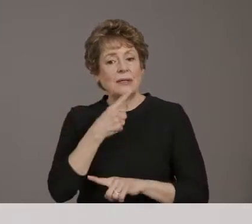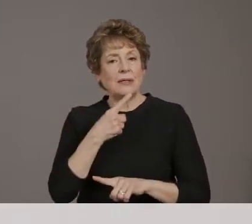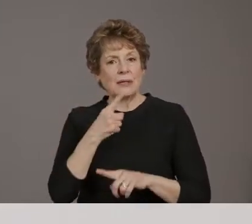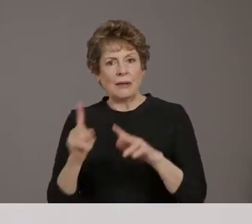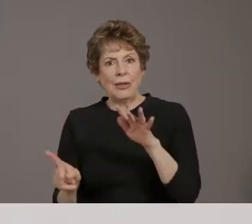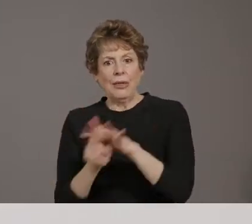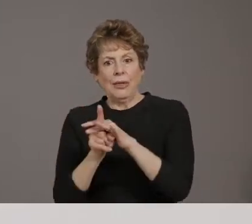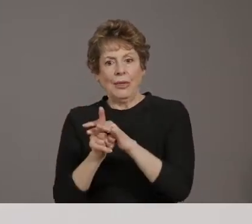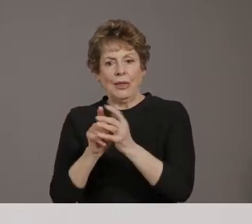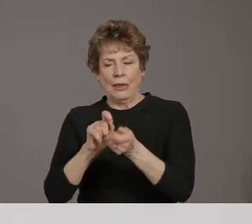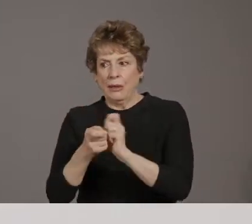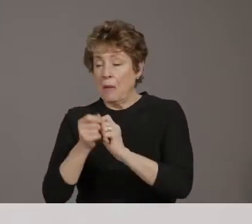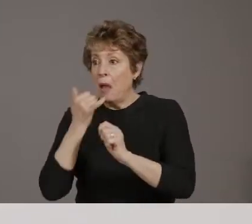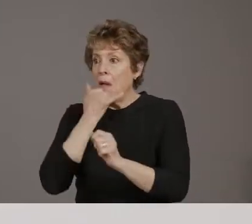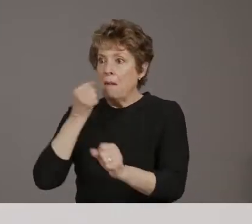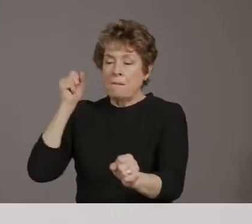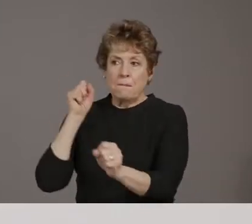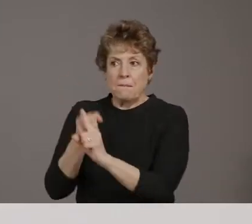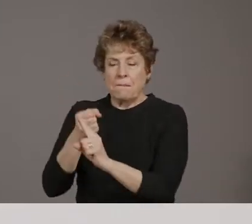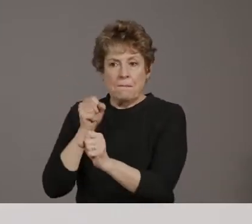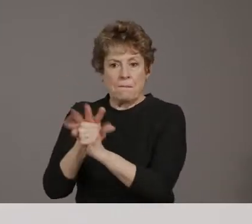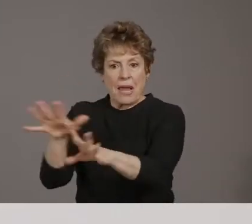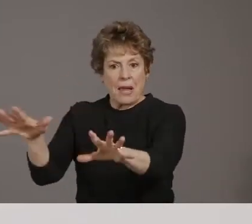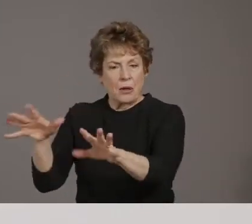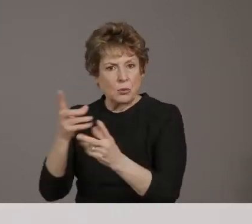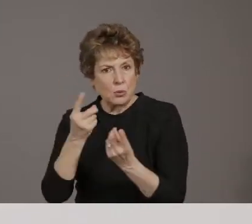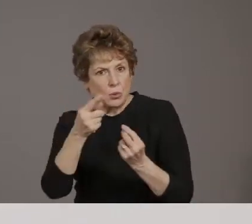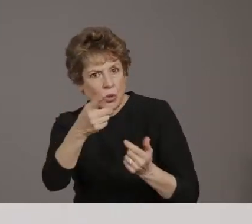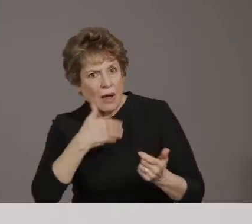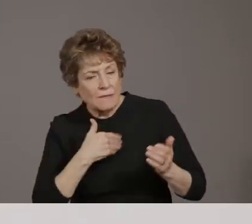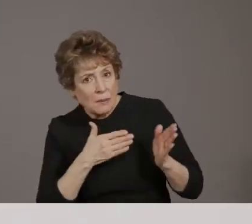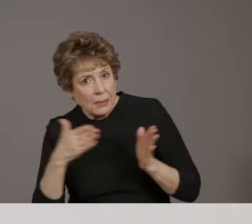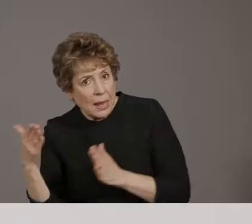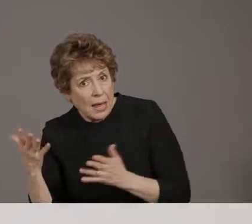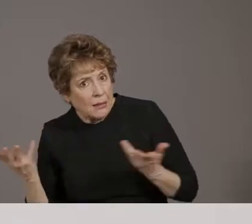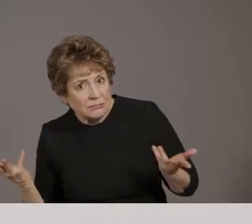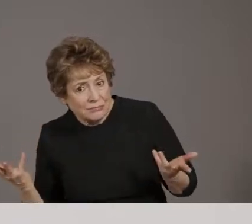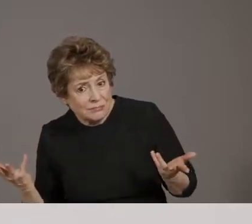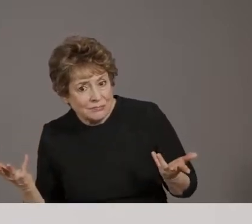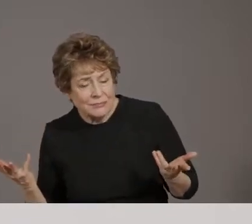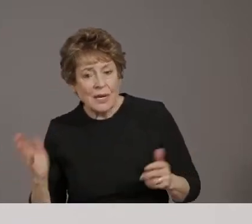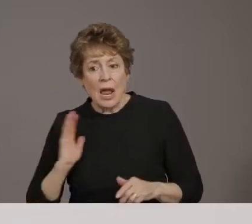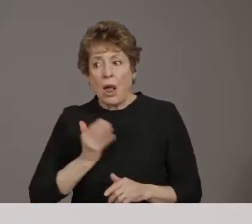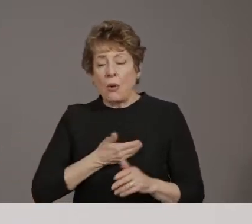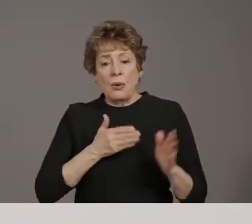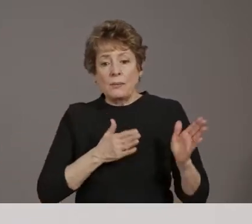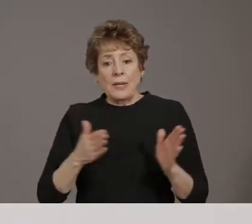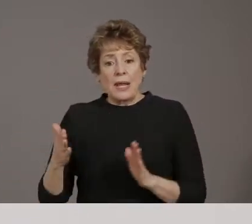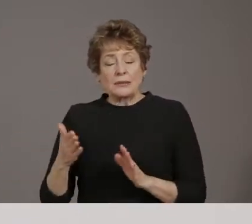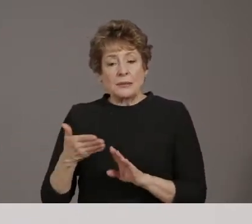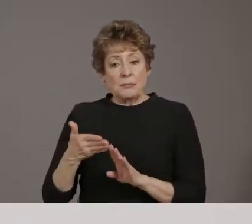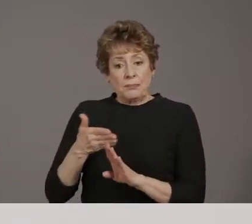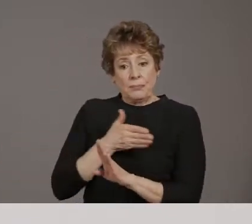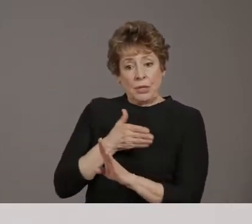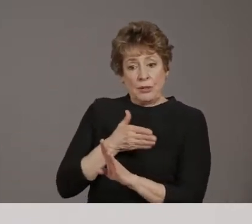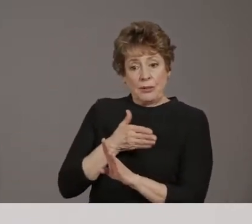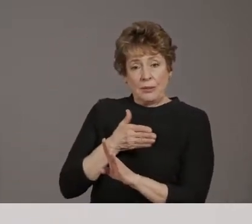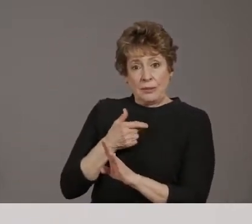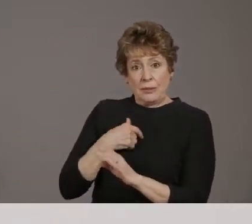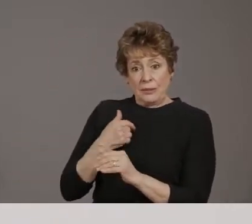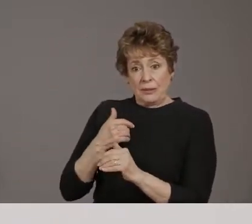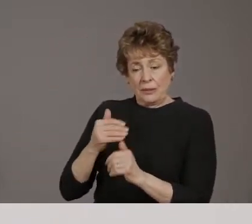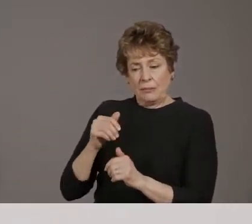So we, yes. So we continue to monitor what we do. Um,